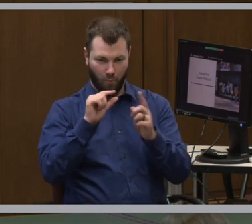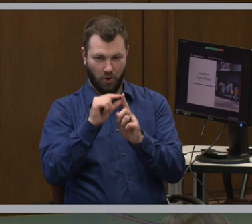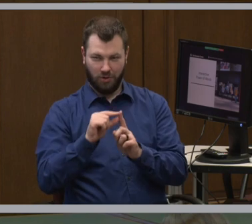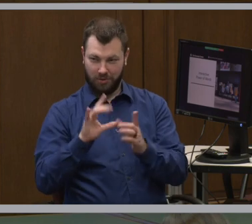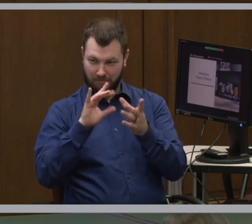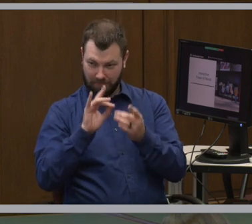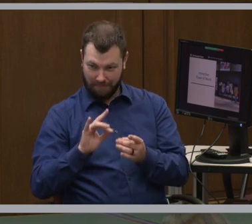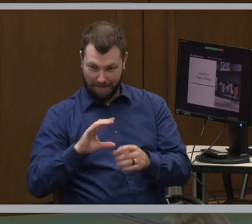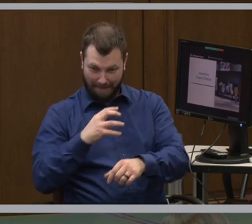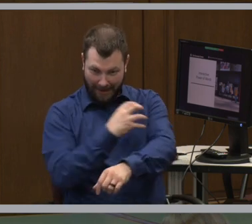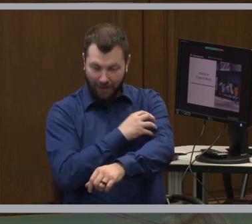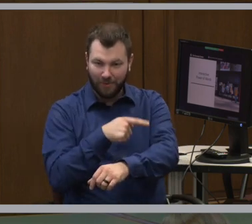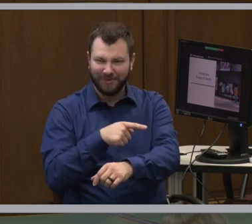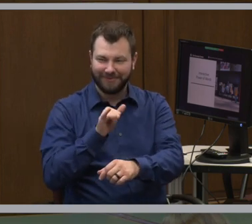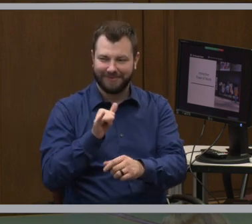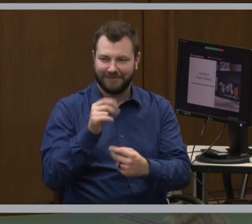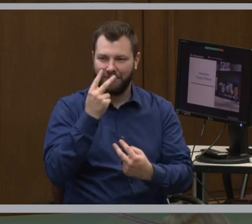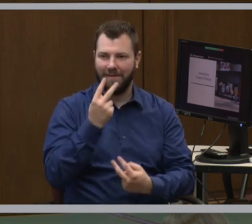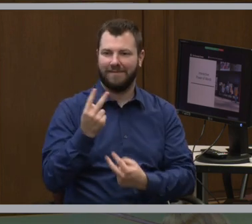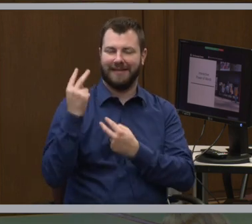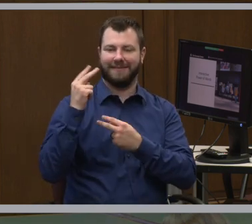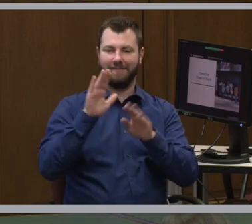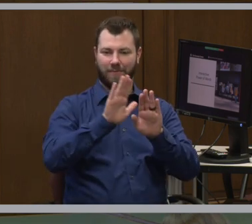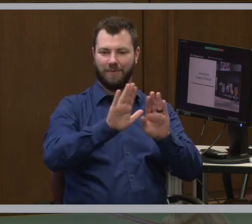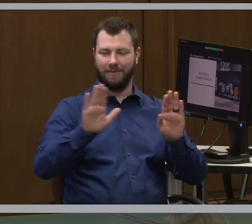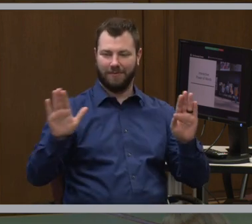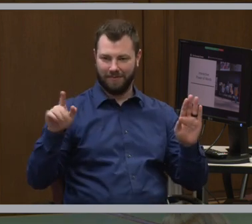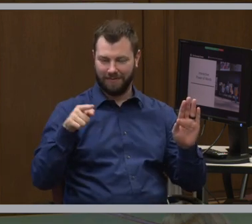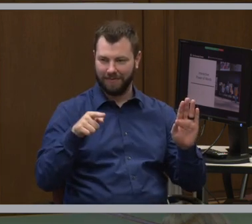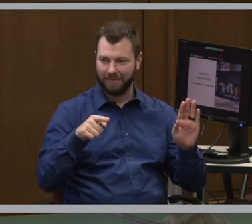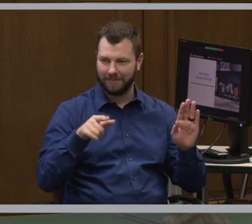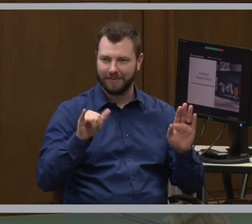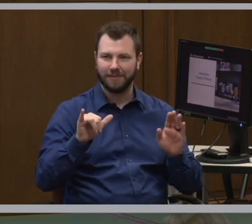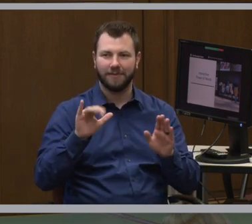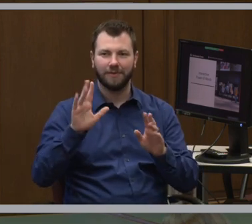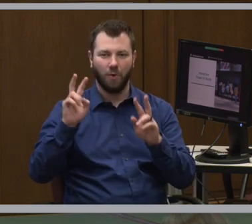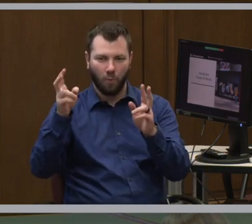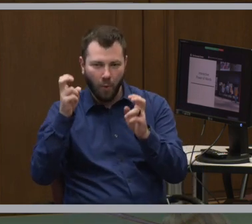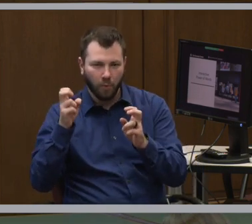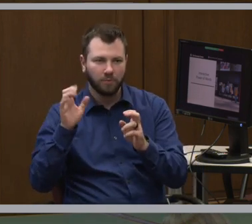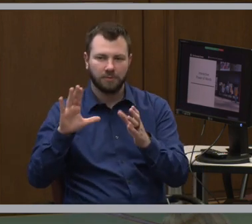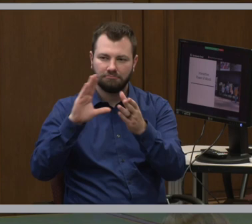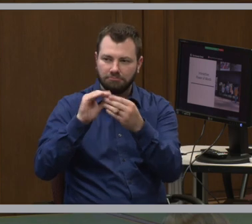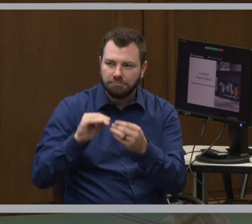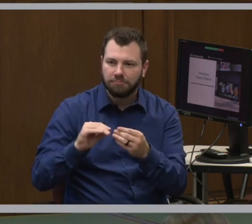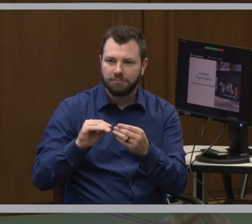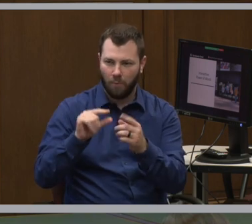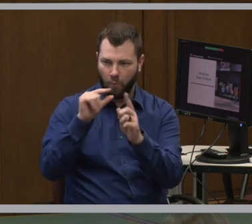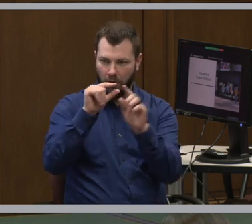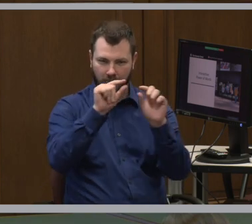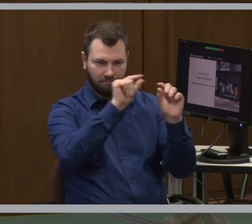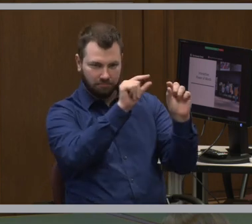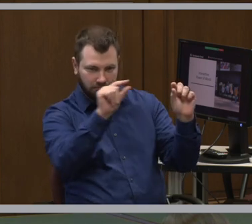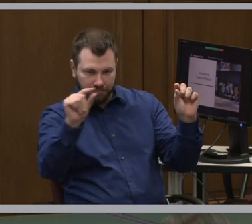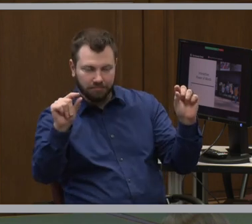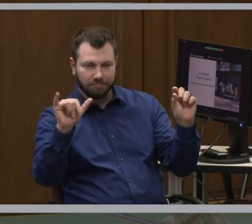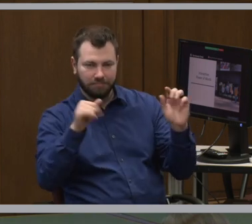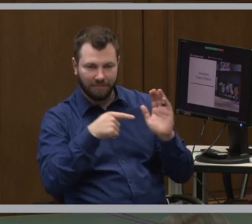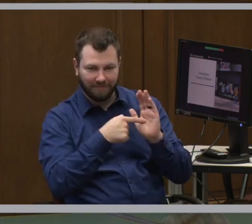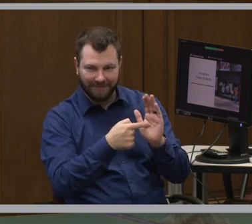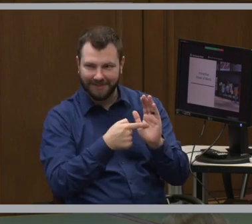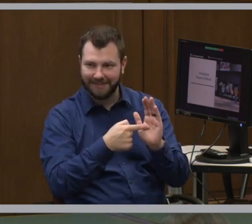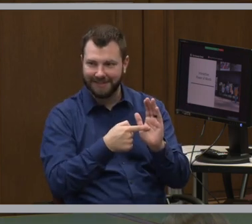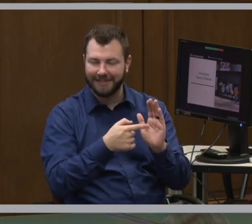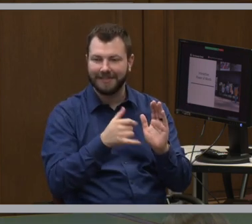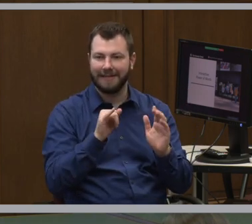wall where words from quotes of his are reflected, and it works based on proximity.